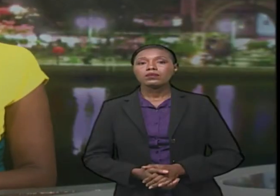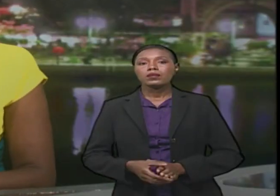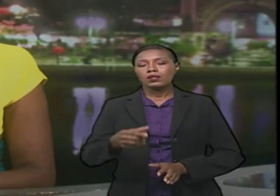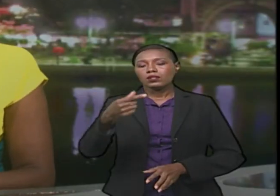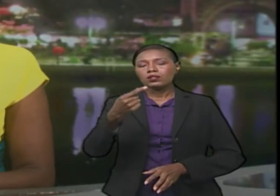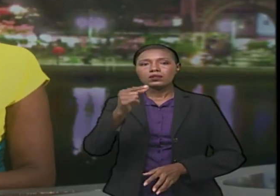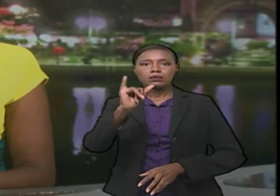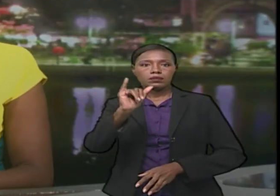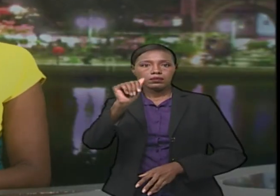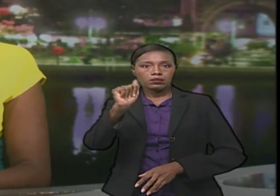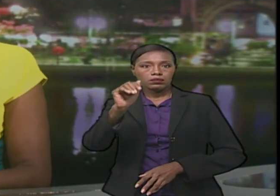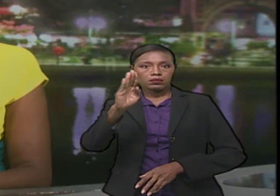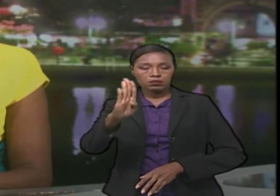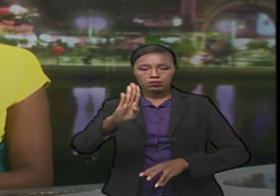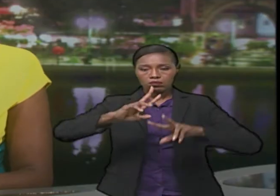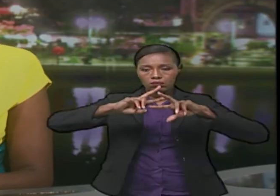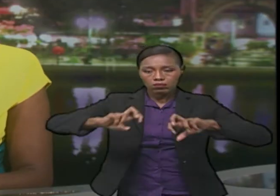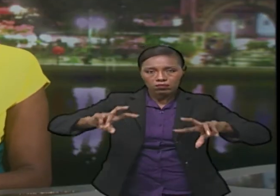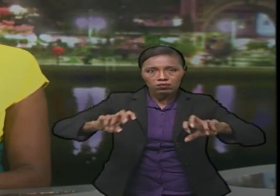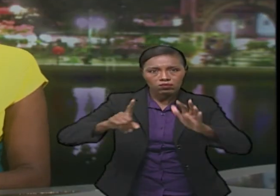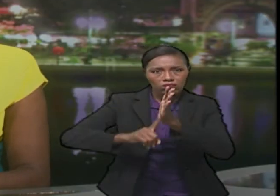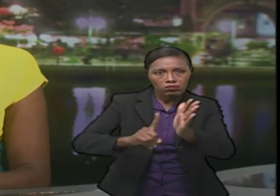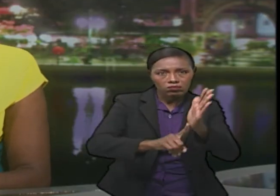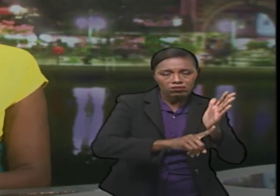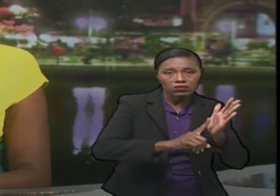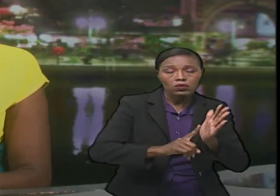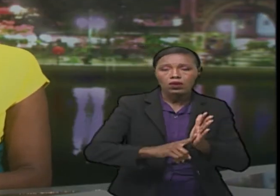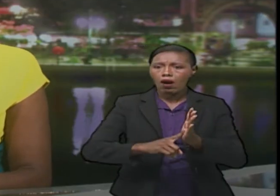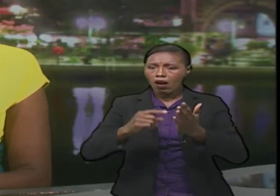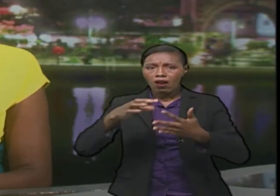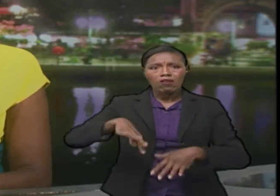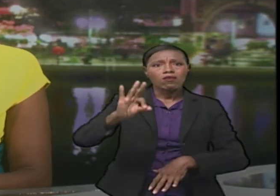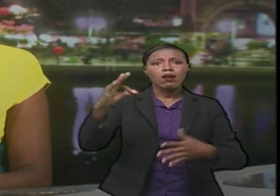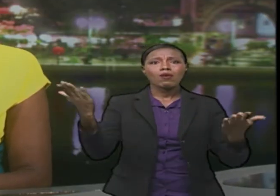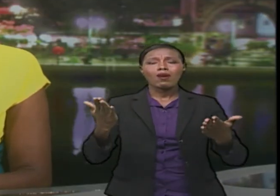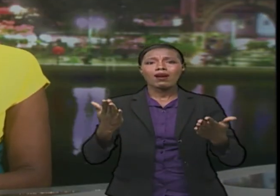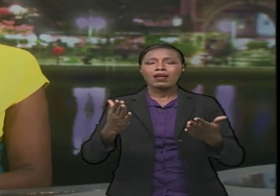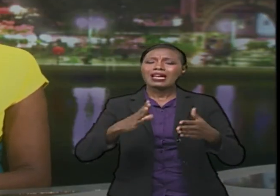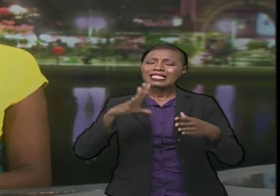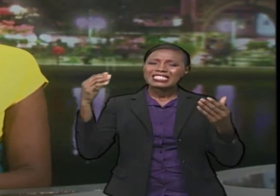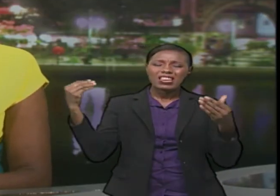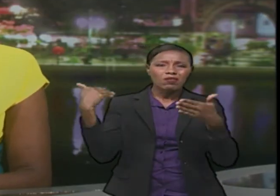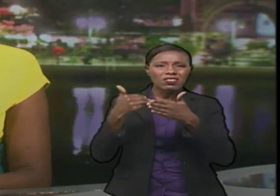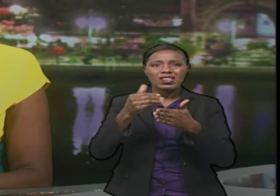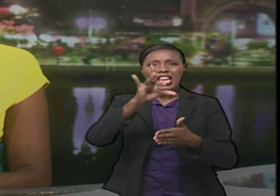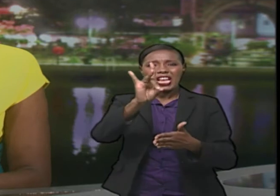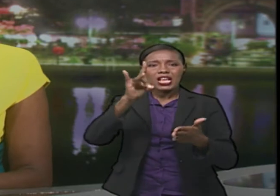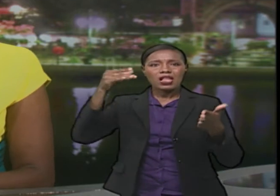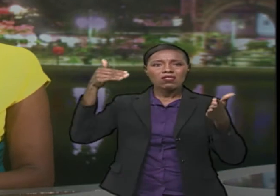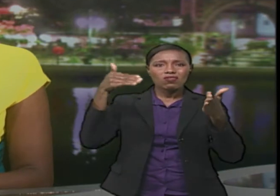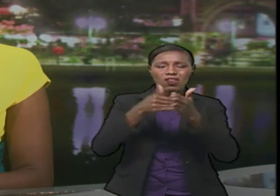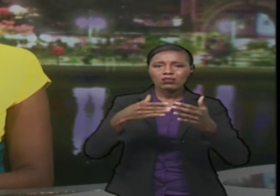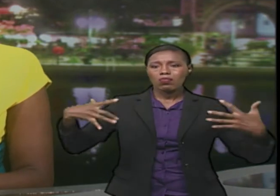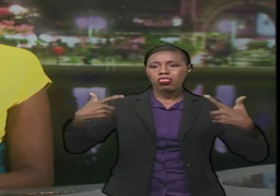Research conducted by the General Insurance Association of Barbados has revealed that of the estimated 8,000 accidents yearly,